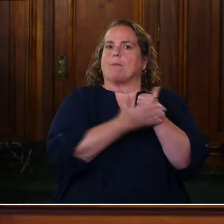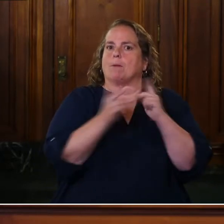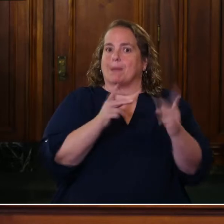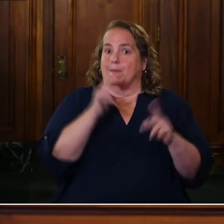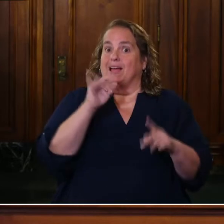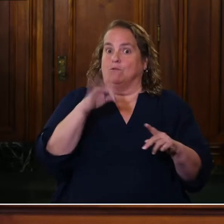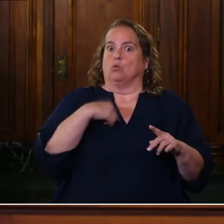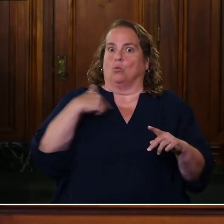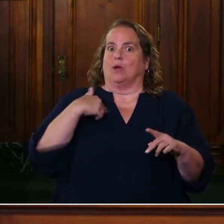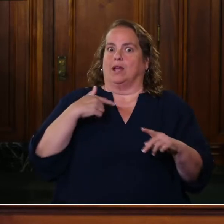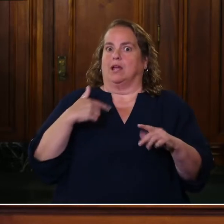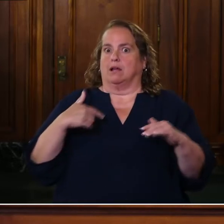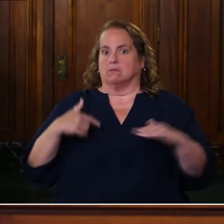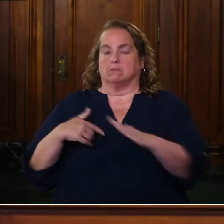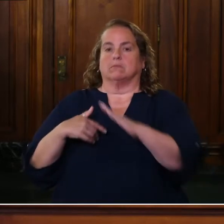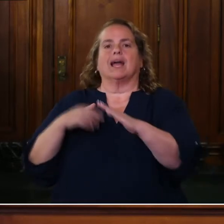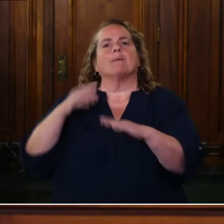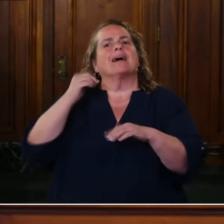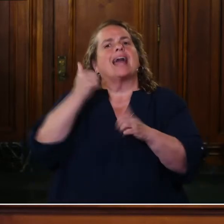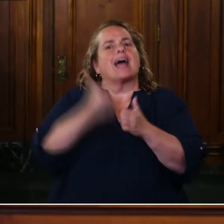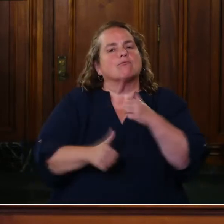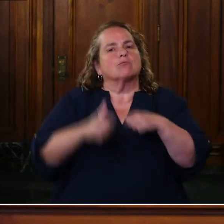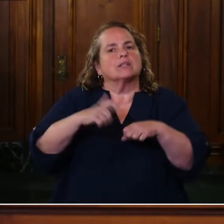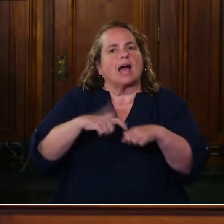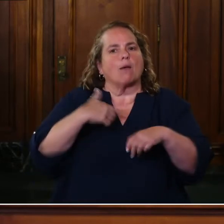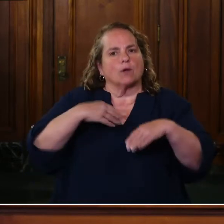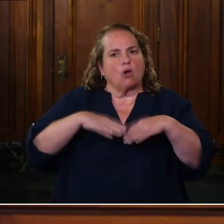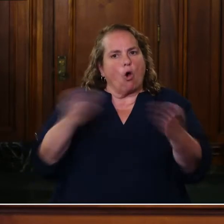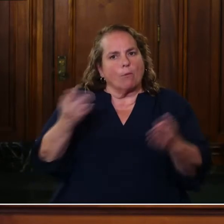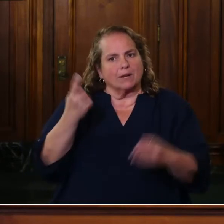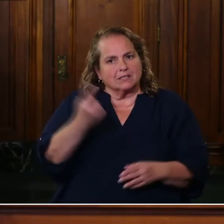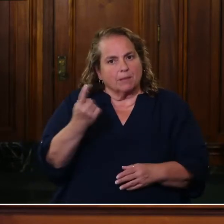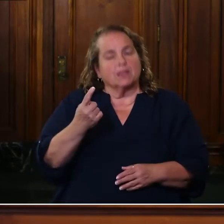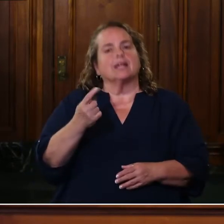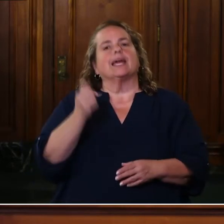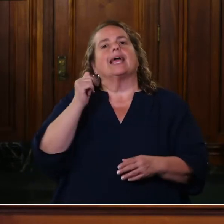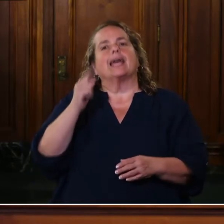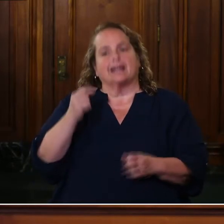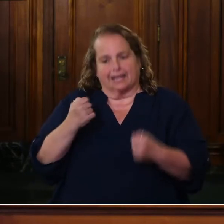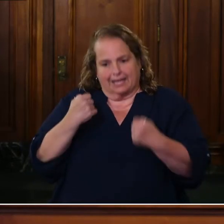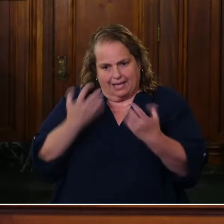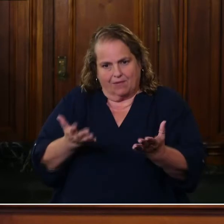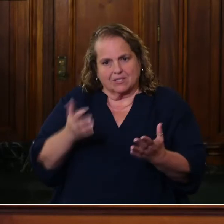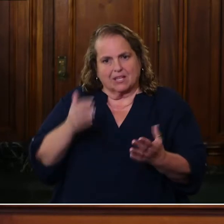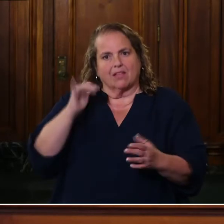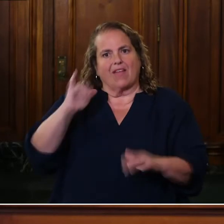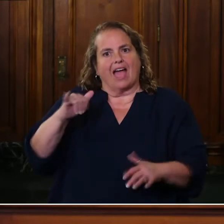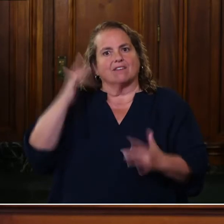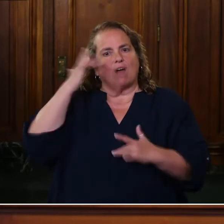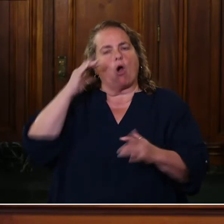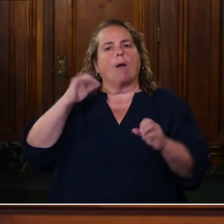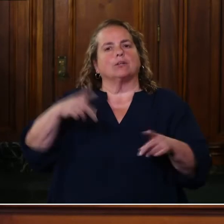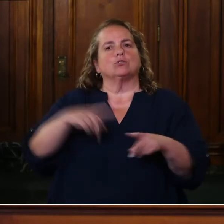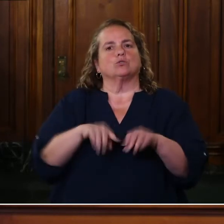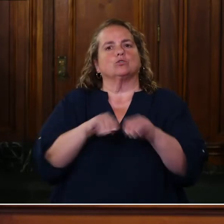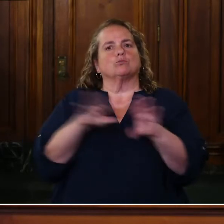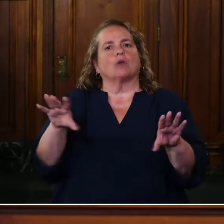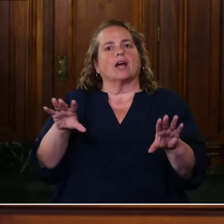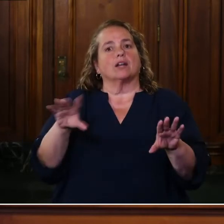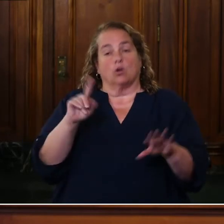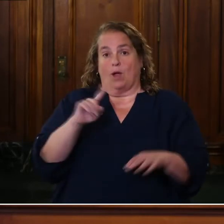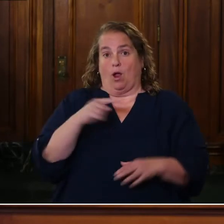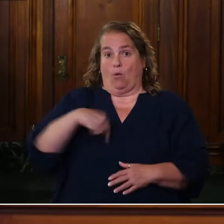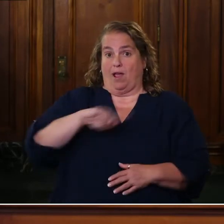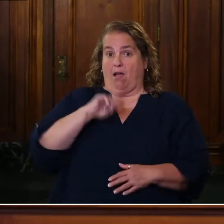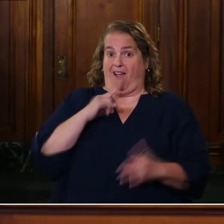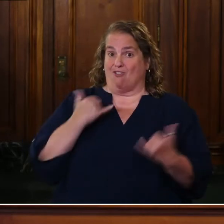open something up, it creates the opportunity, uh, for the virus to, to spread. And, and where we're at right now, looking at just our overall